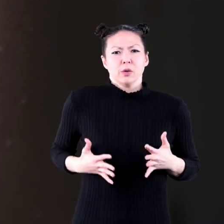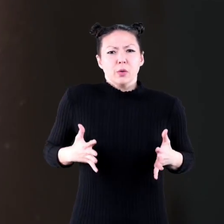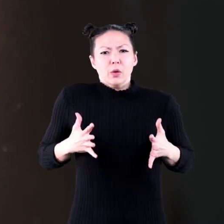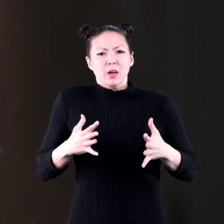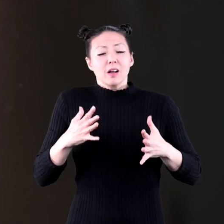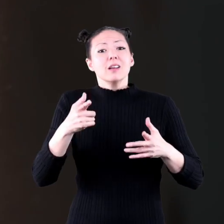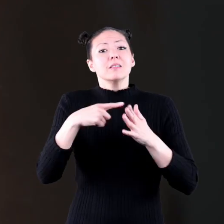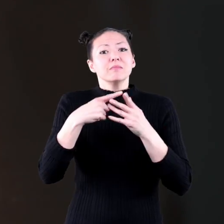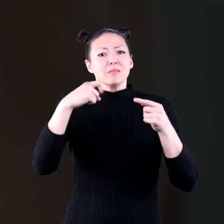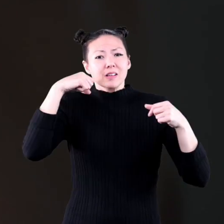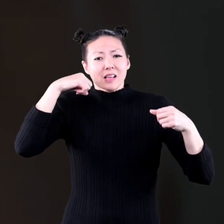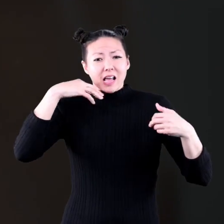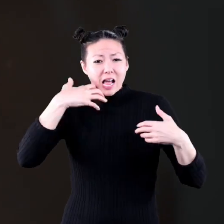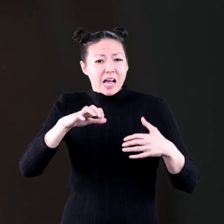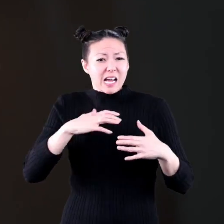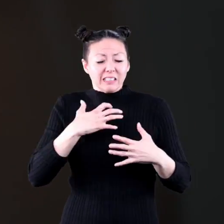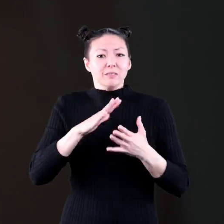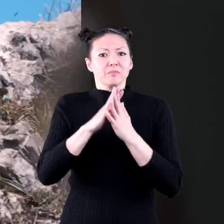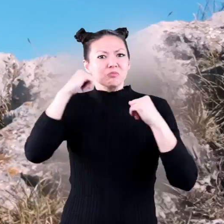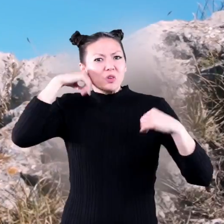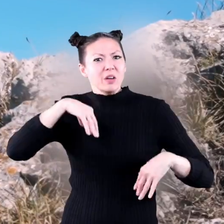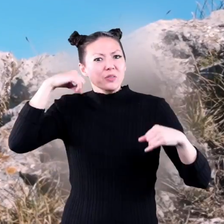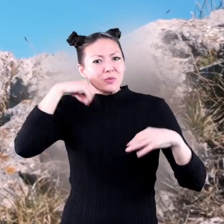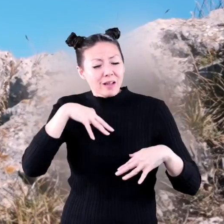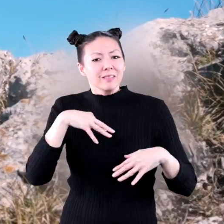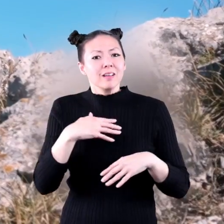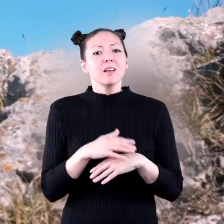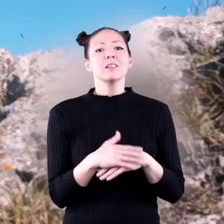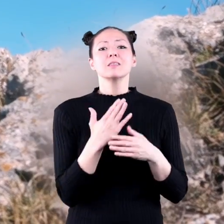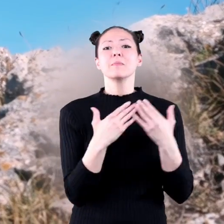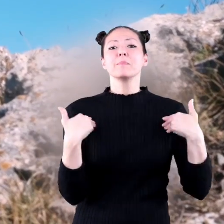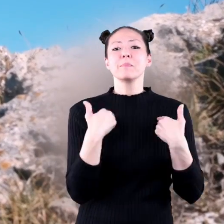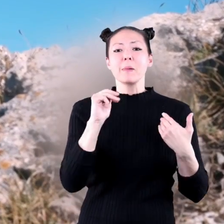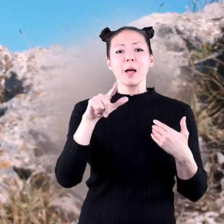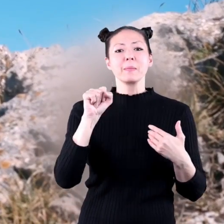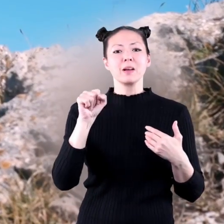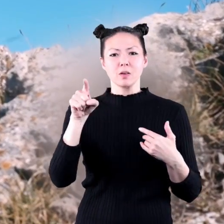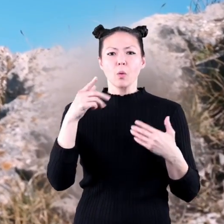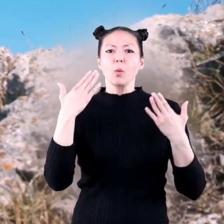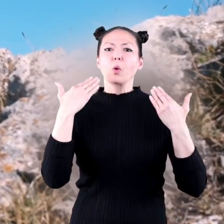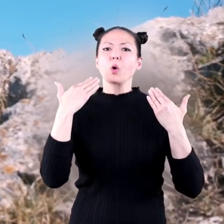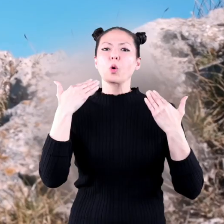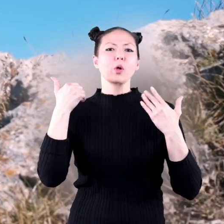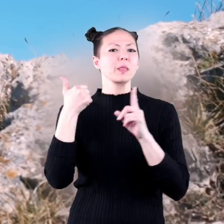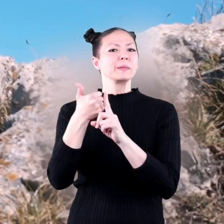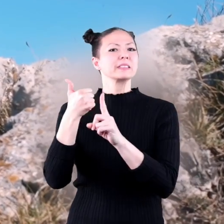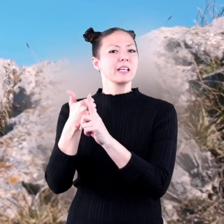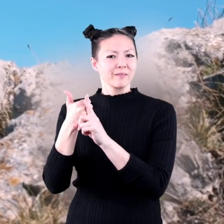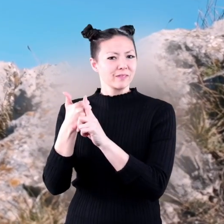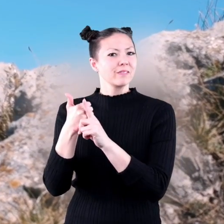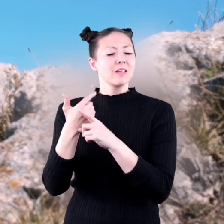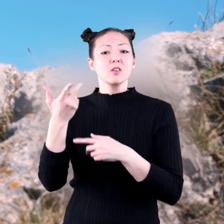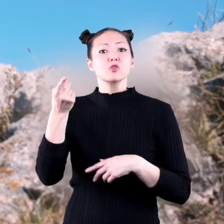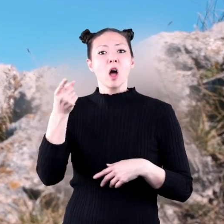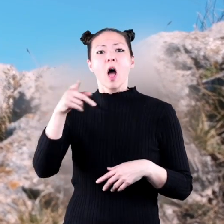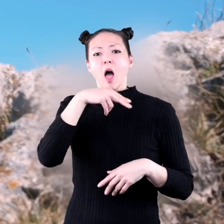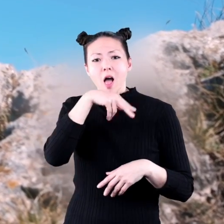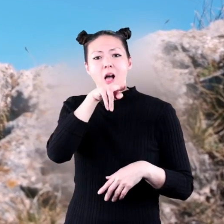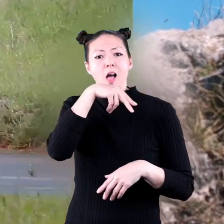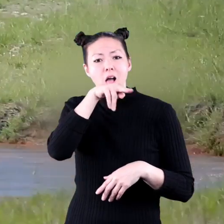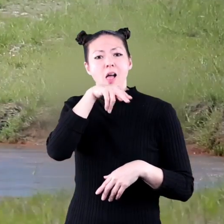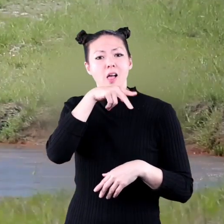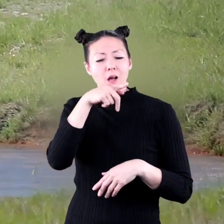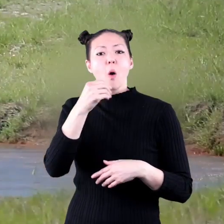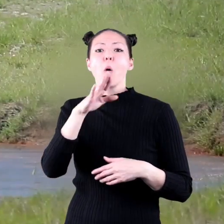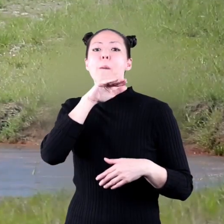tries to cool us down by sweating some mammals have other ways of cooling themselves down a dog pants